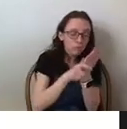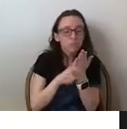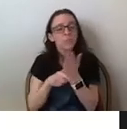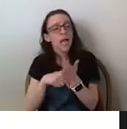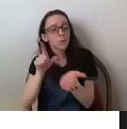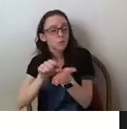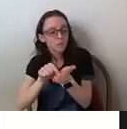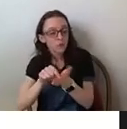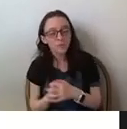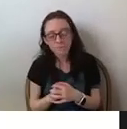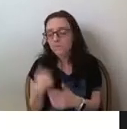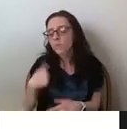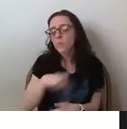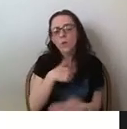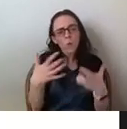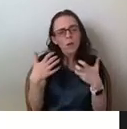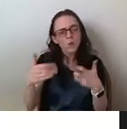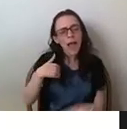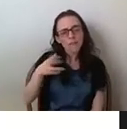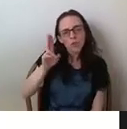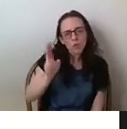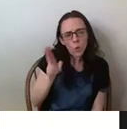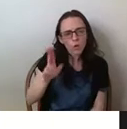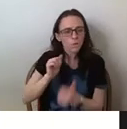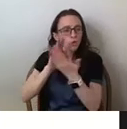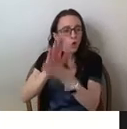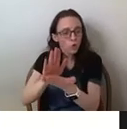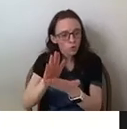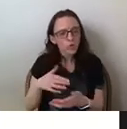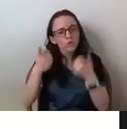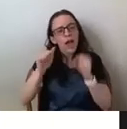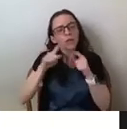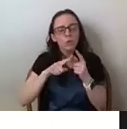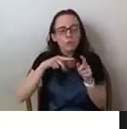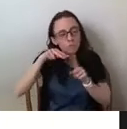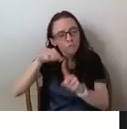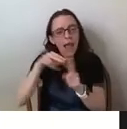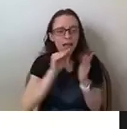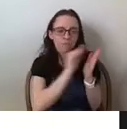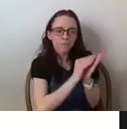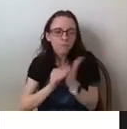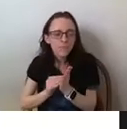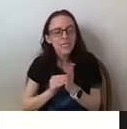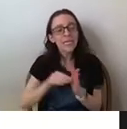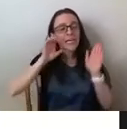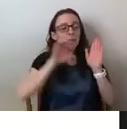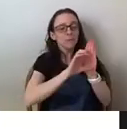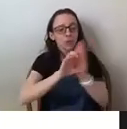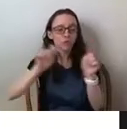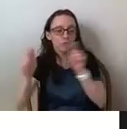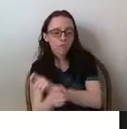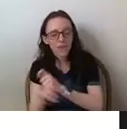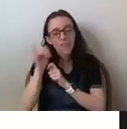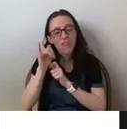a historical approach with the specific goal of tracing and documenting the evolution of images that contributed to the